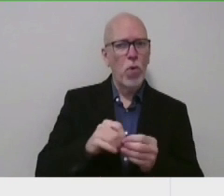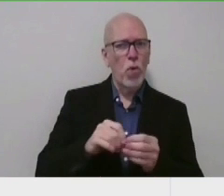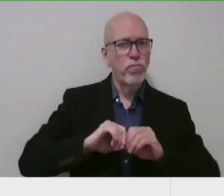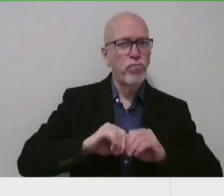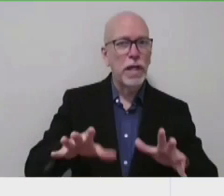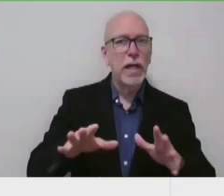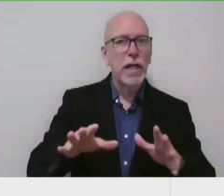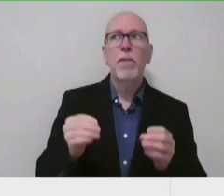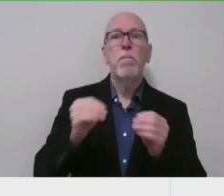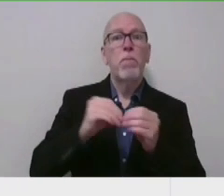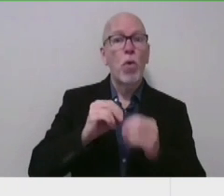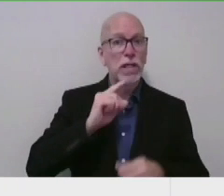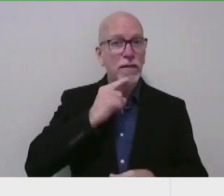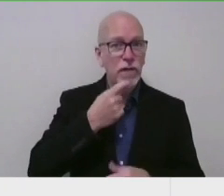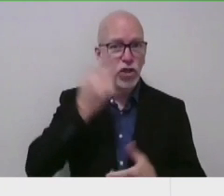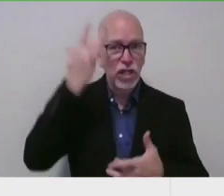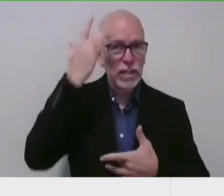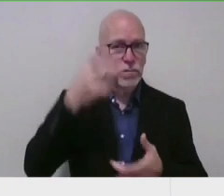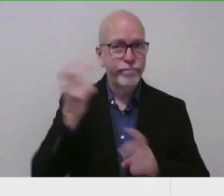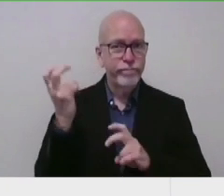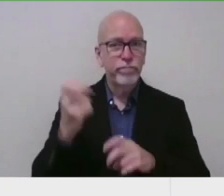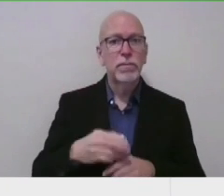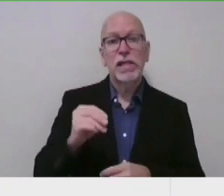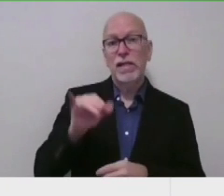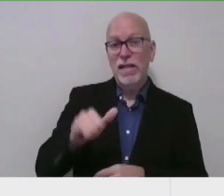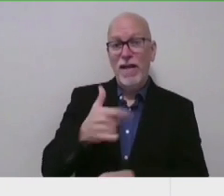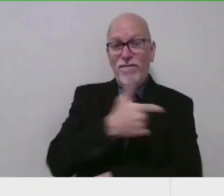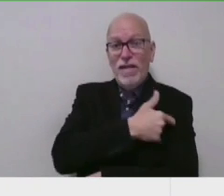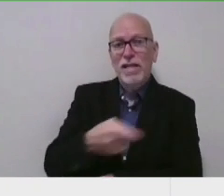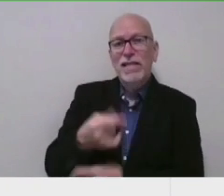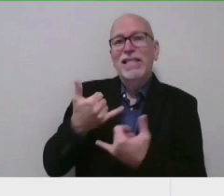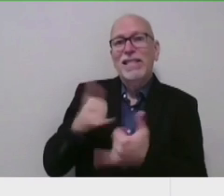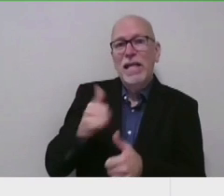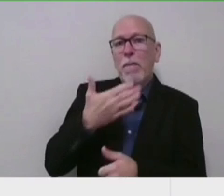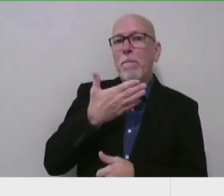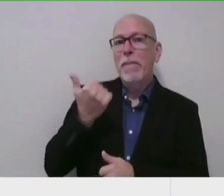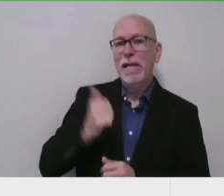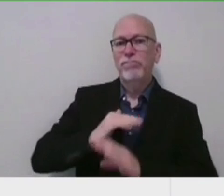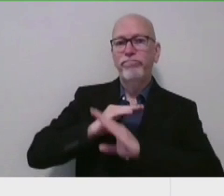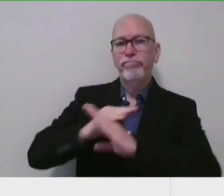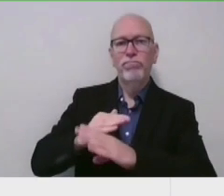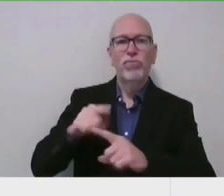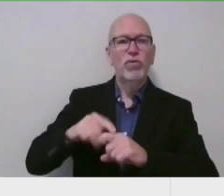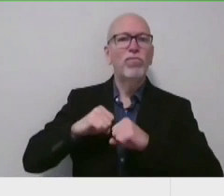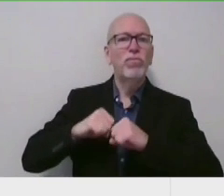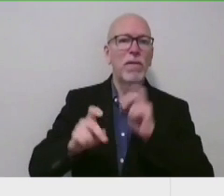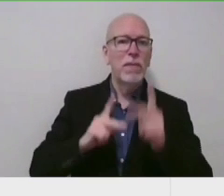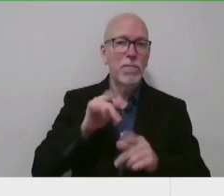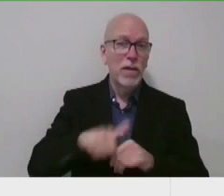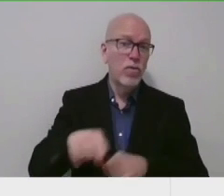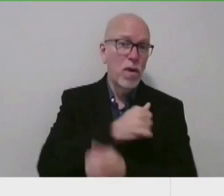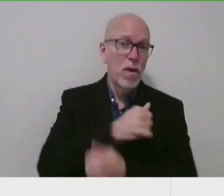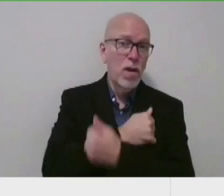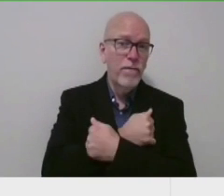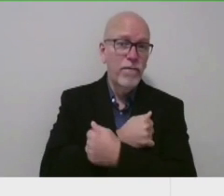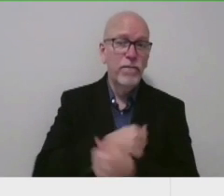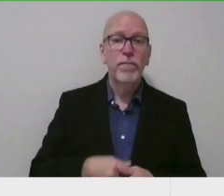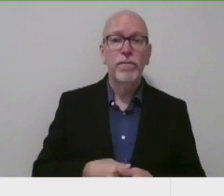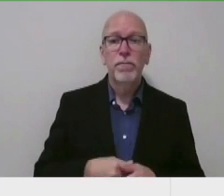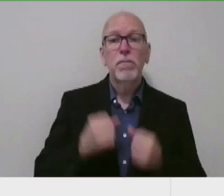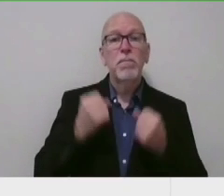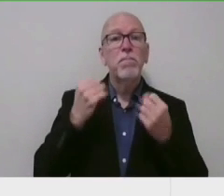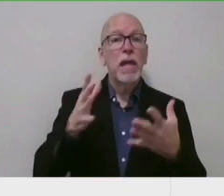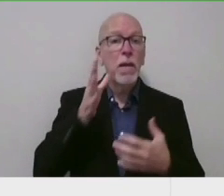severe illness. And the vaccine is still the most effective tool that we have to protect the people we love. Many parents have expressed